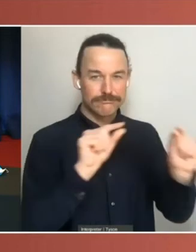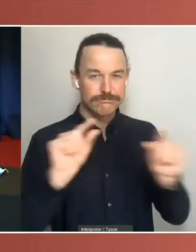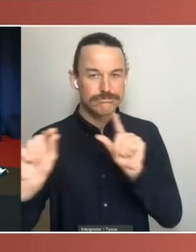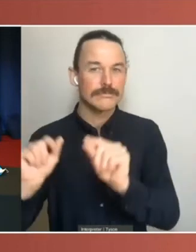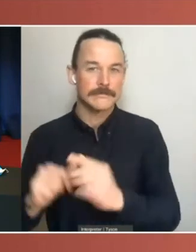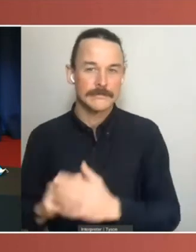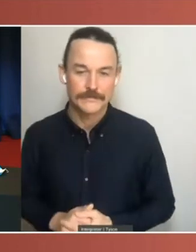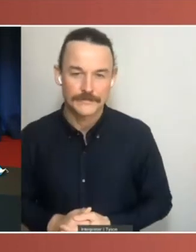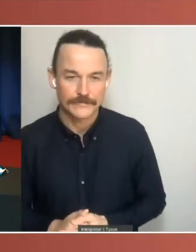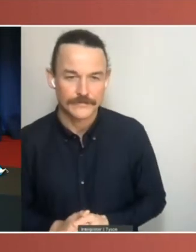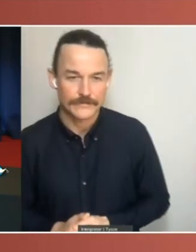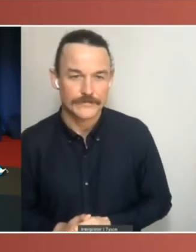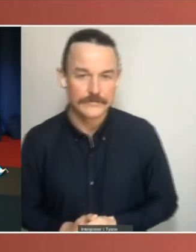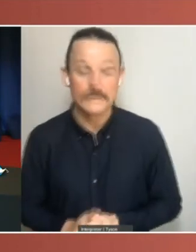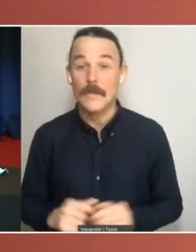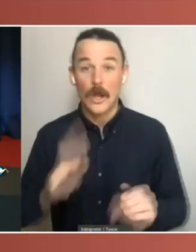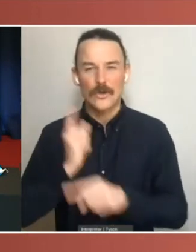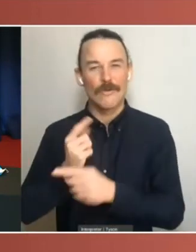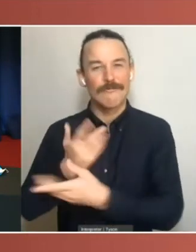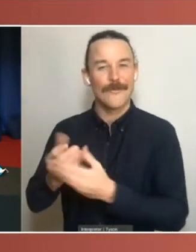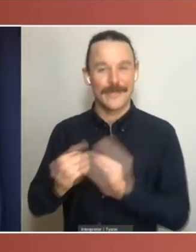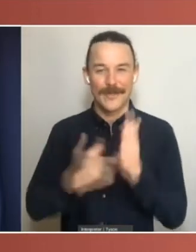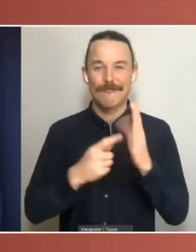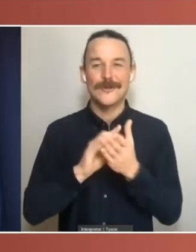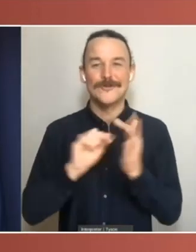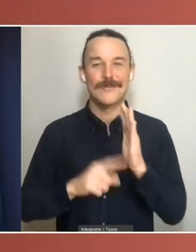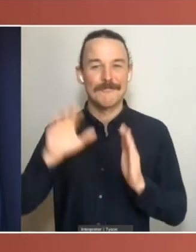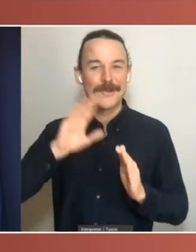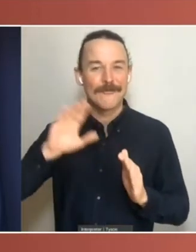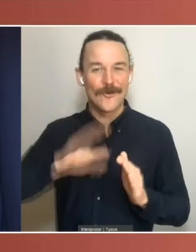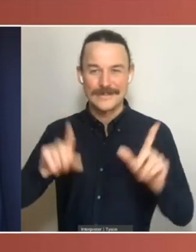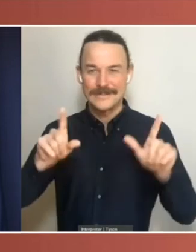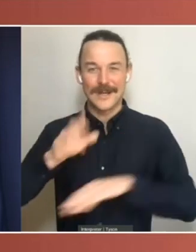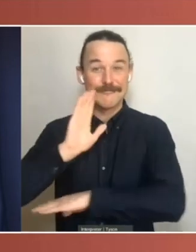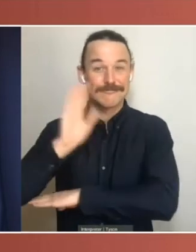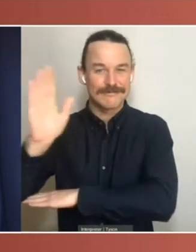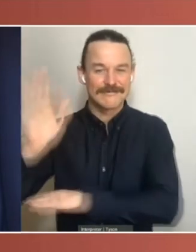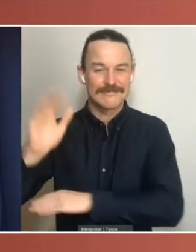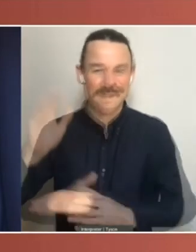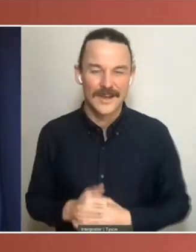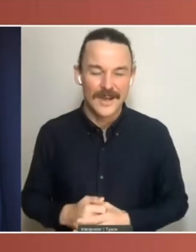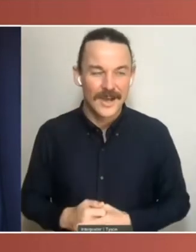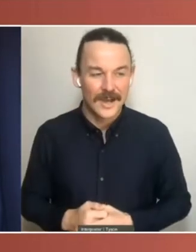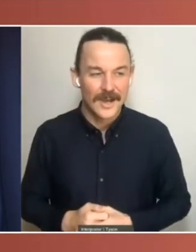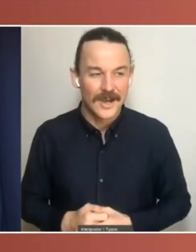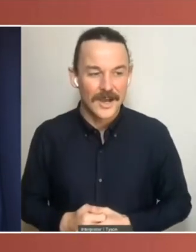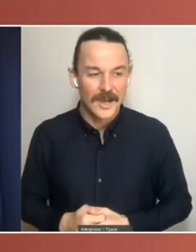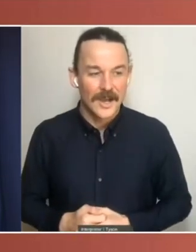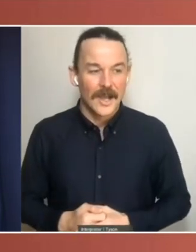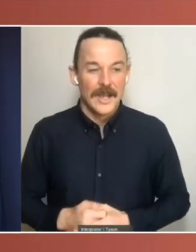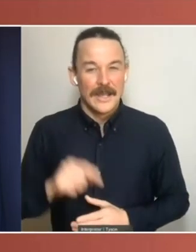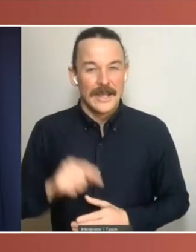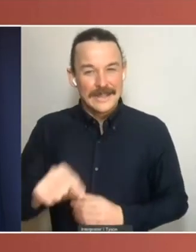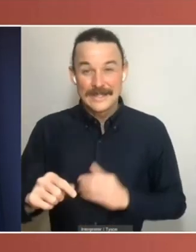about this with Rachel before we went on air about really the potential importance in this work in a